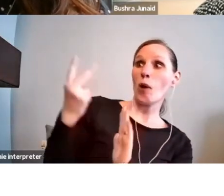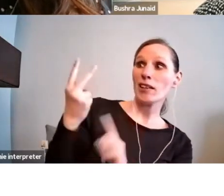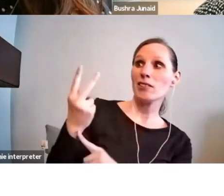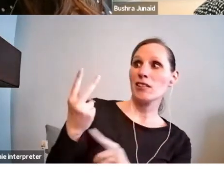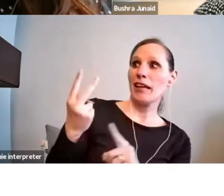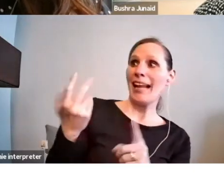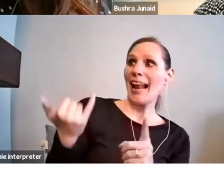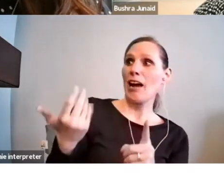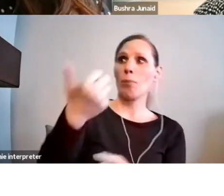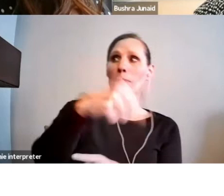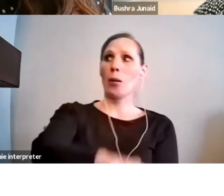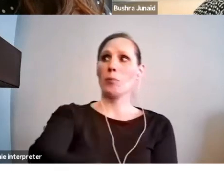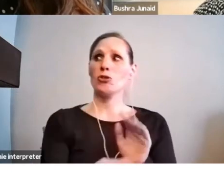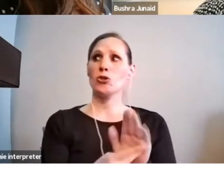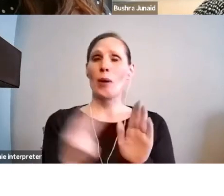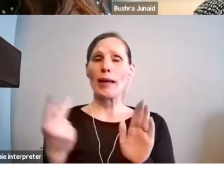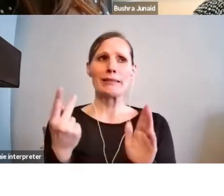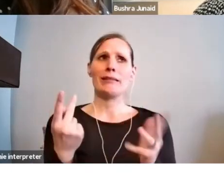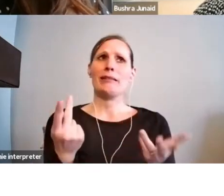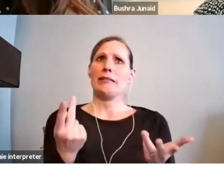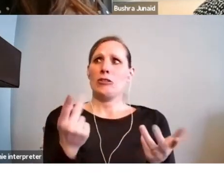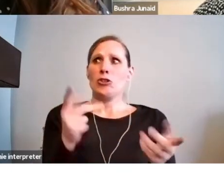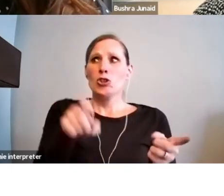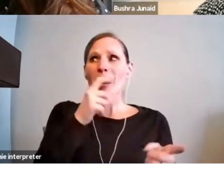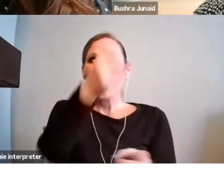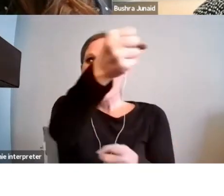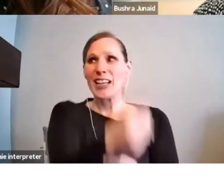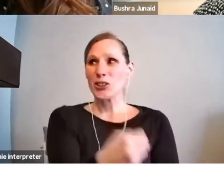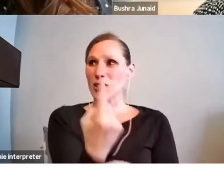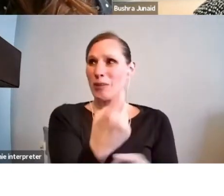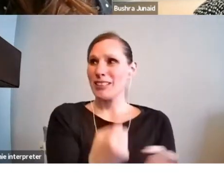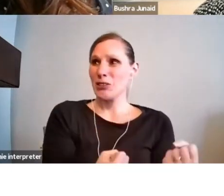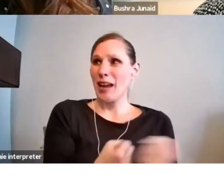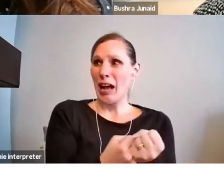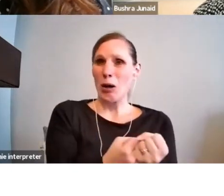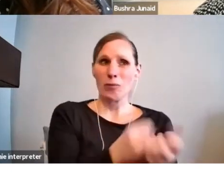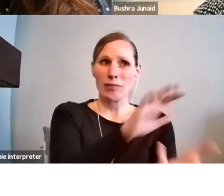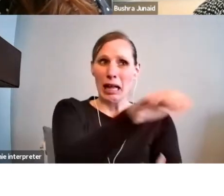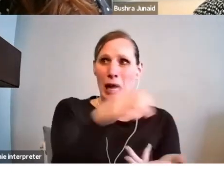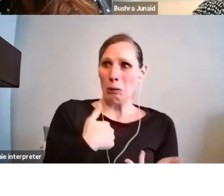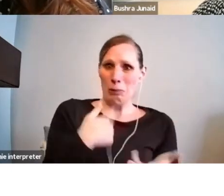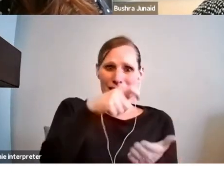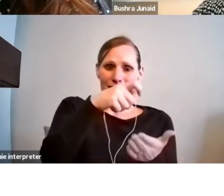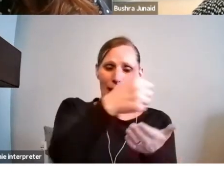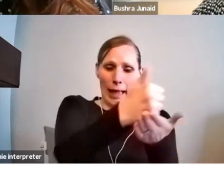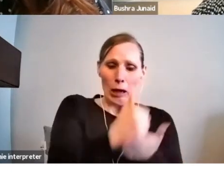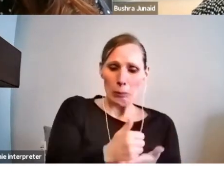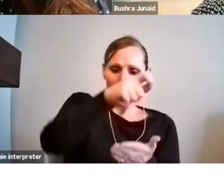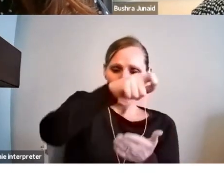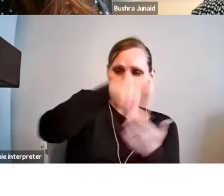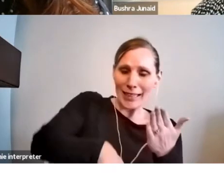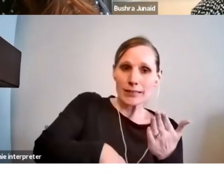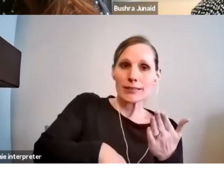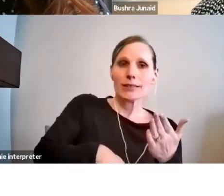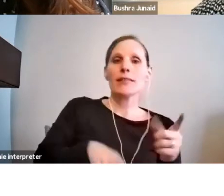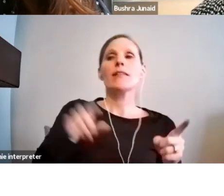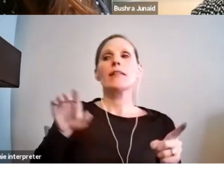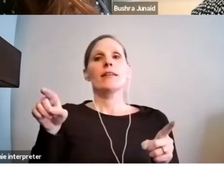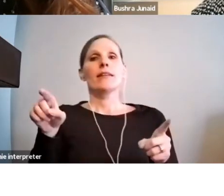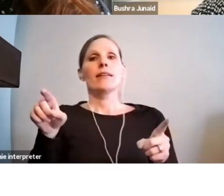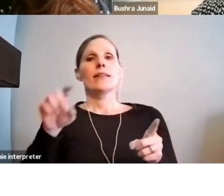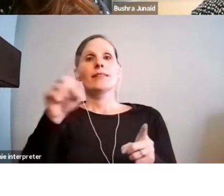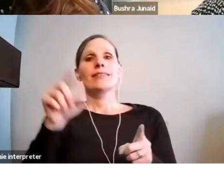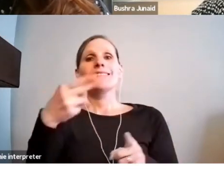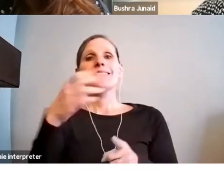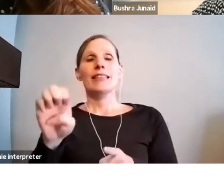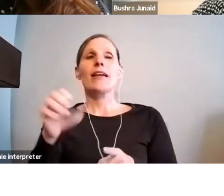We certainly know that this can be really discouraging and potentially baffling